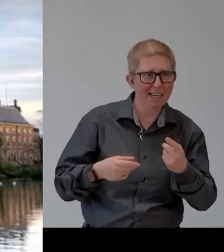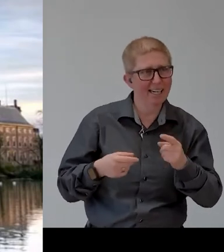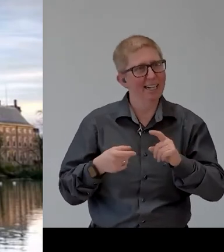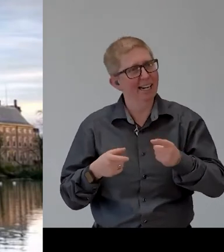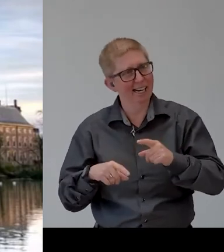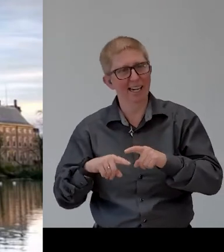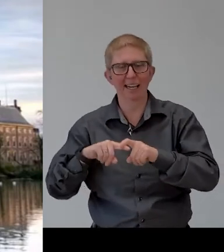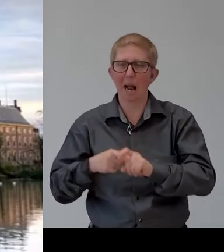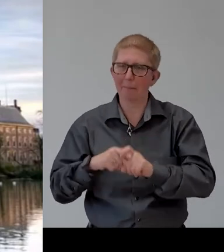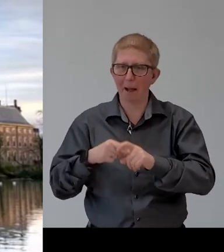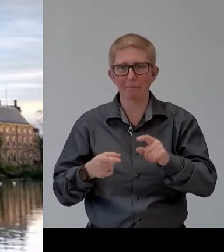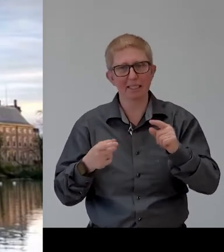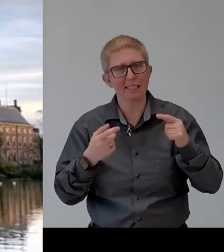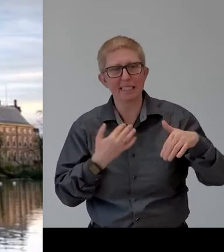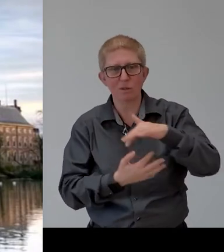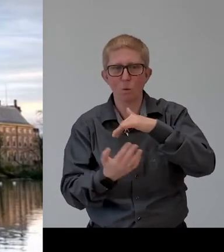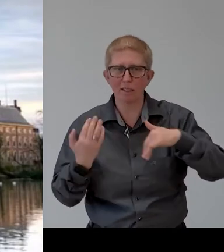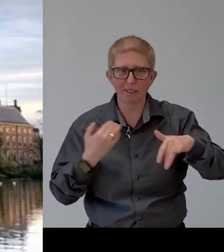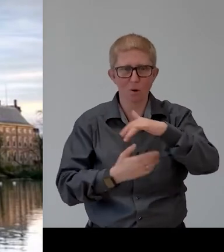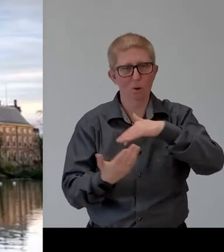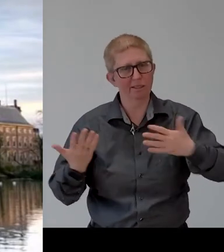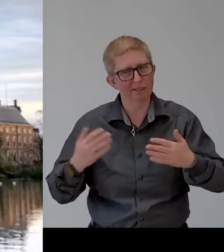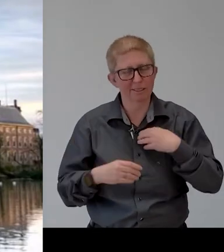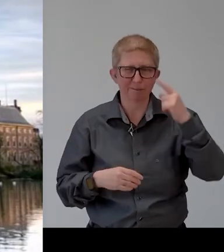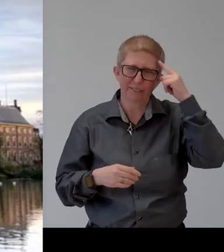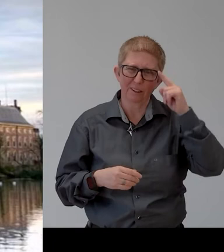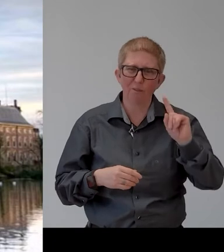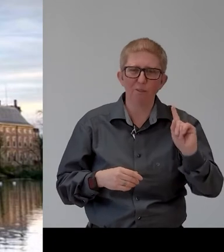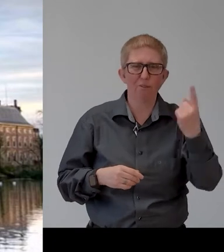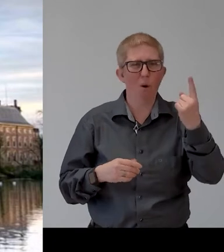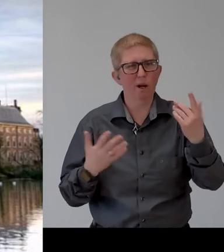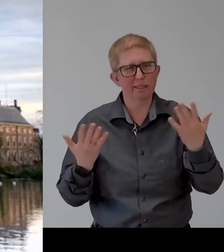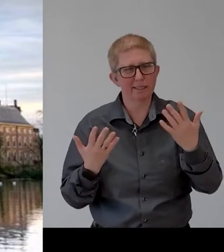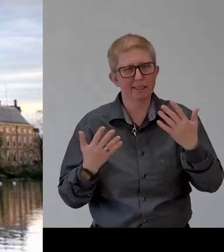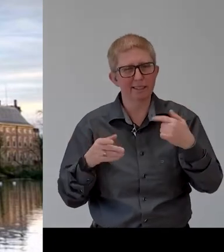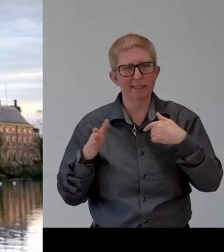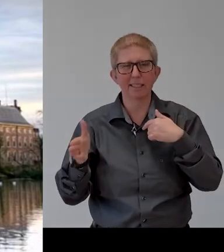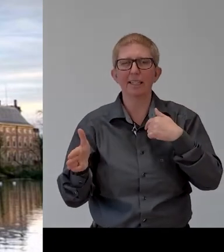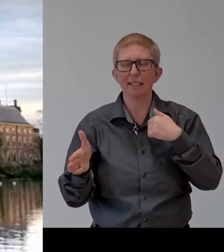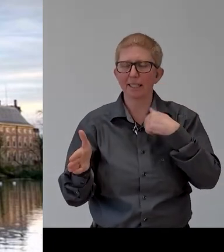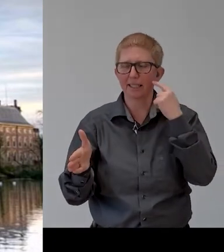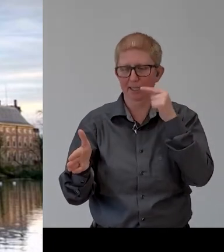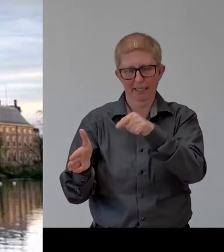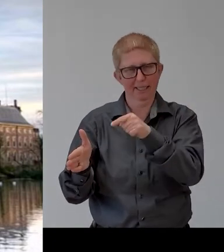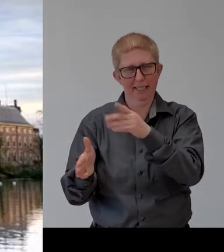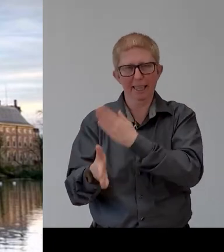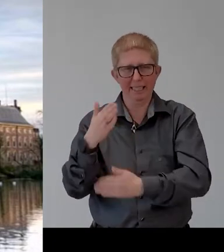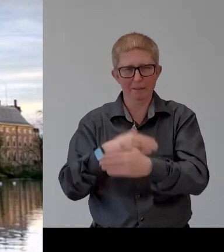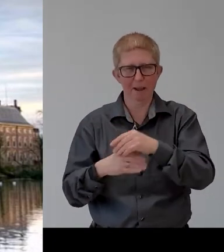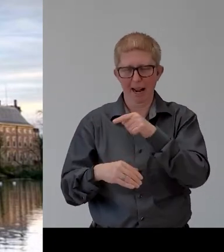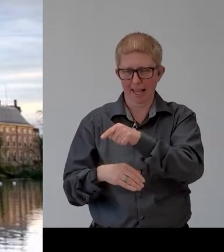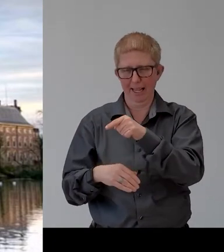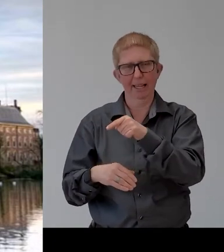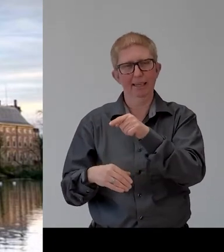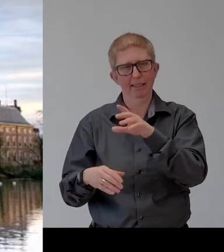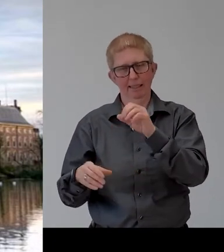i would first go for seeing a disability uh because that's the most obvious